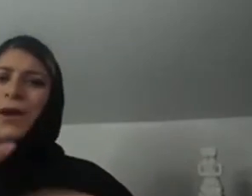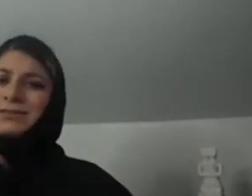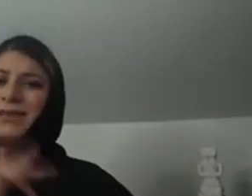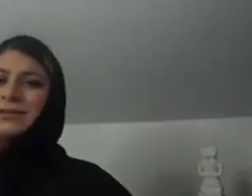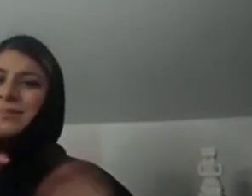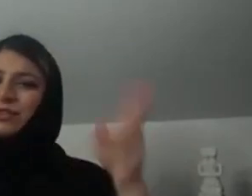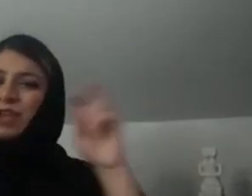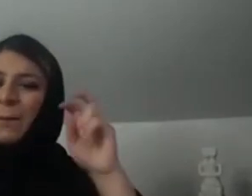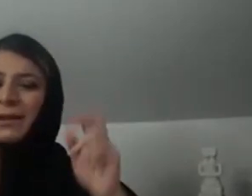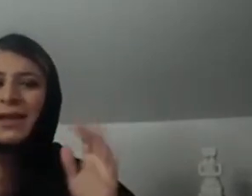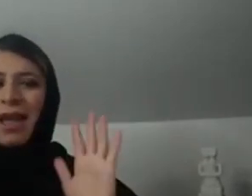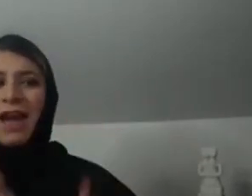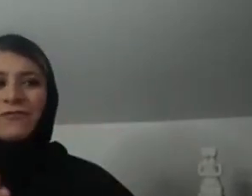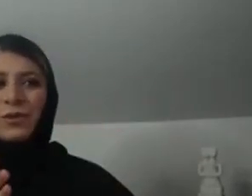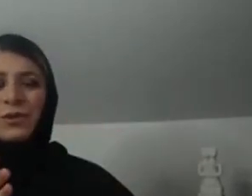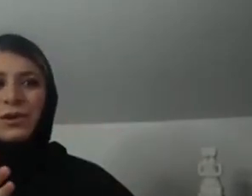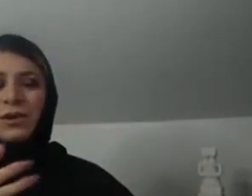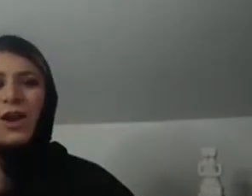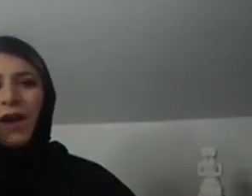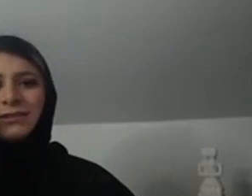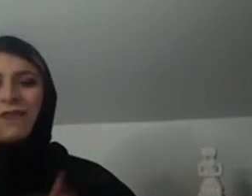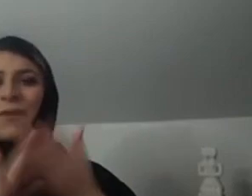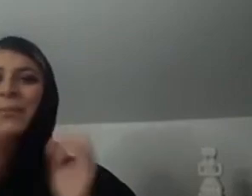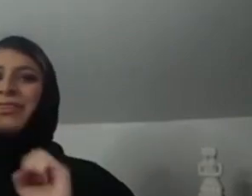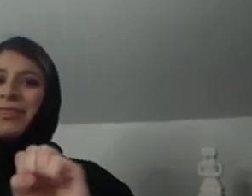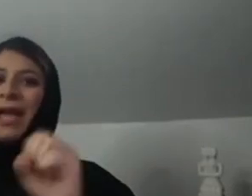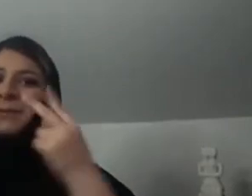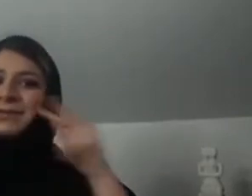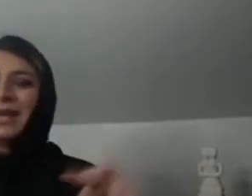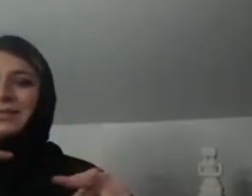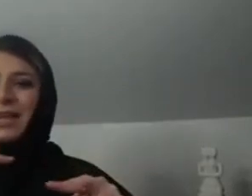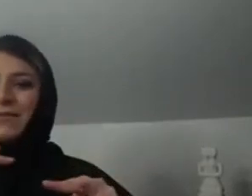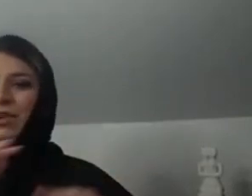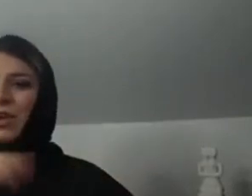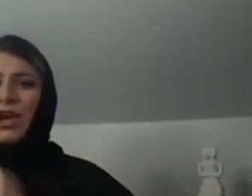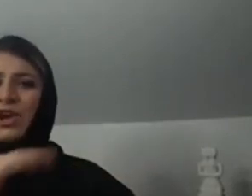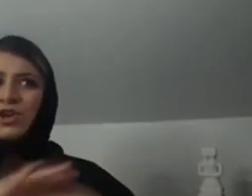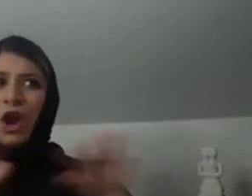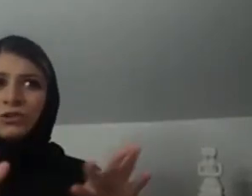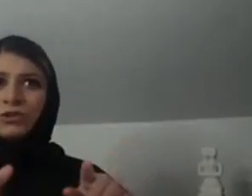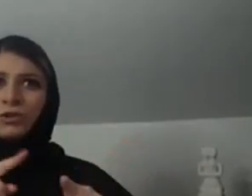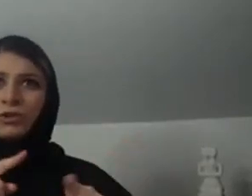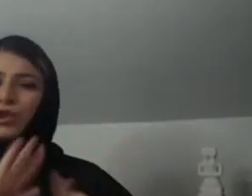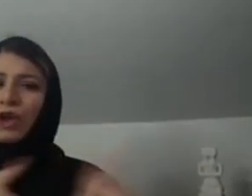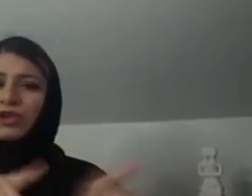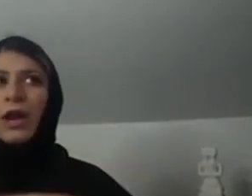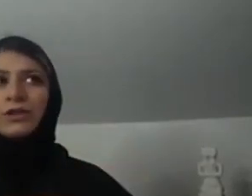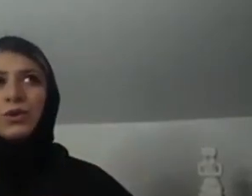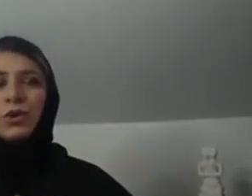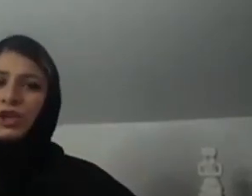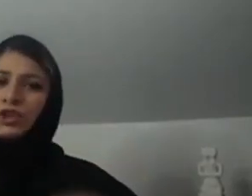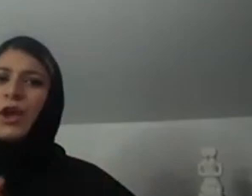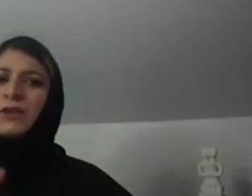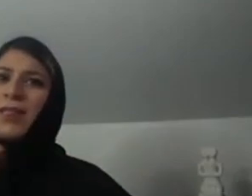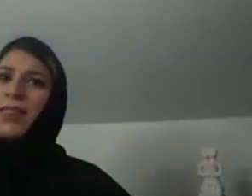challenges I've ever faced. It's a sensitive topic, and we have to remember that. And we also have to